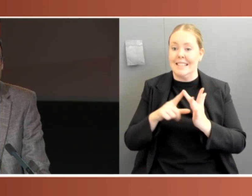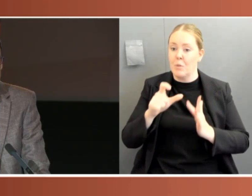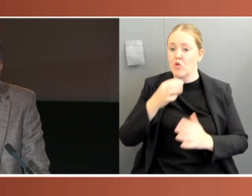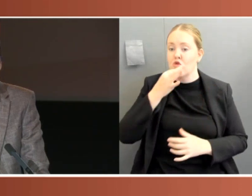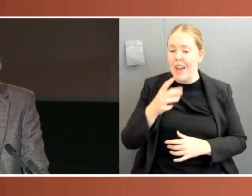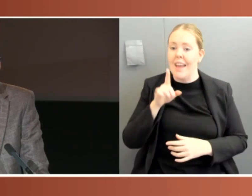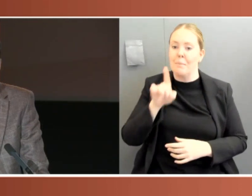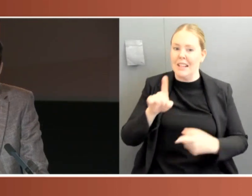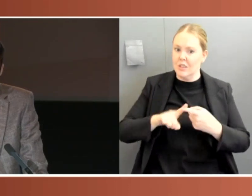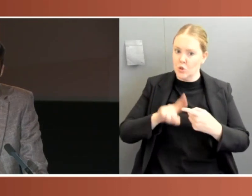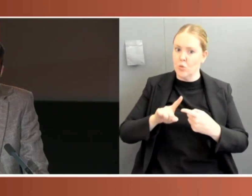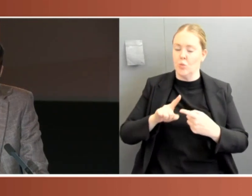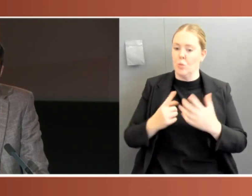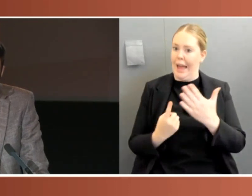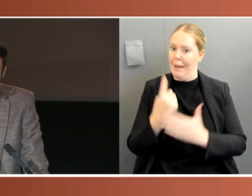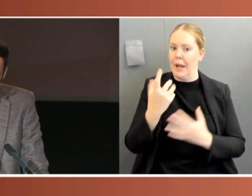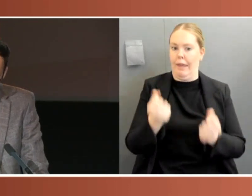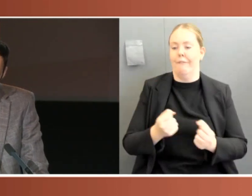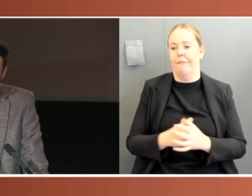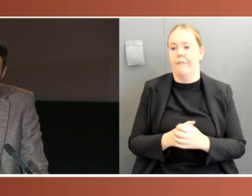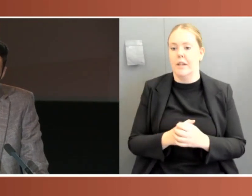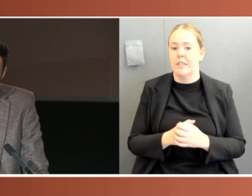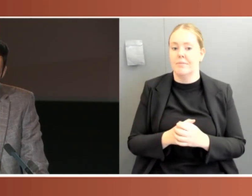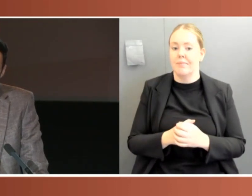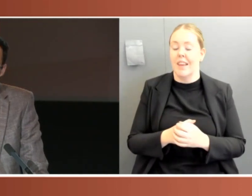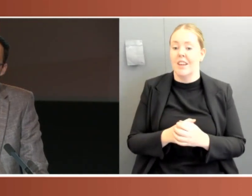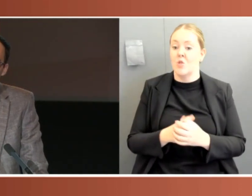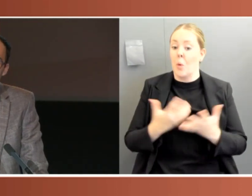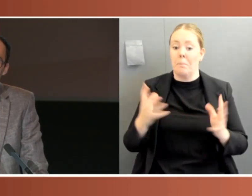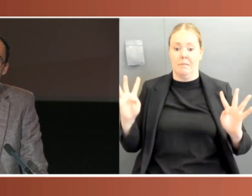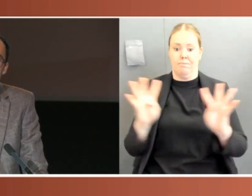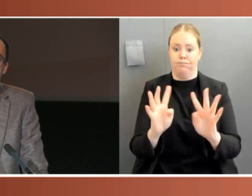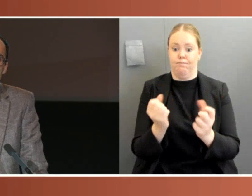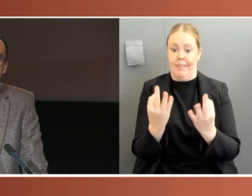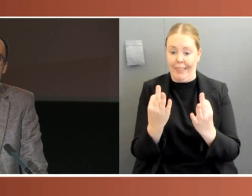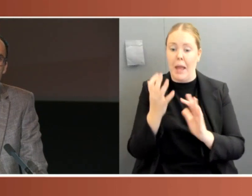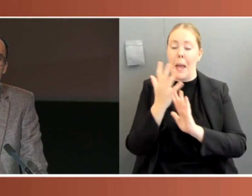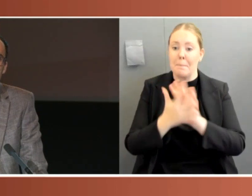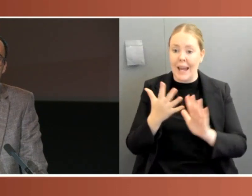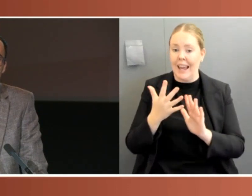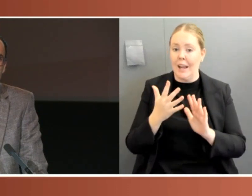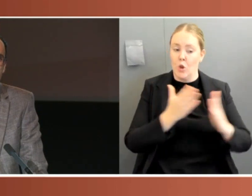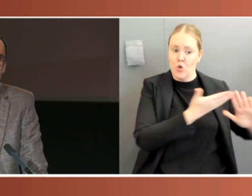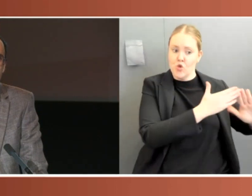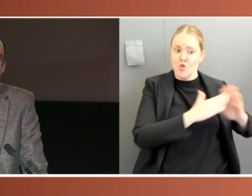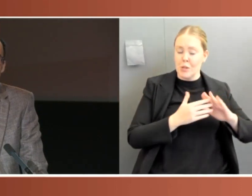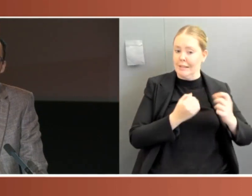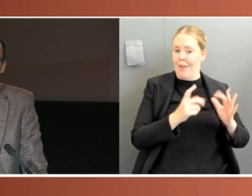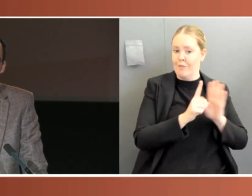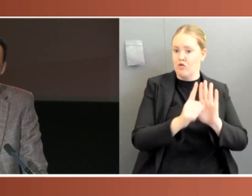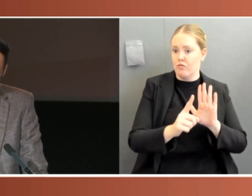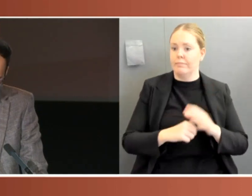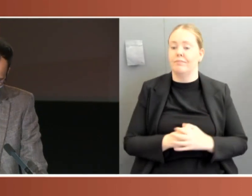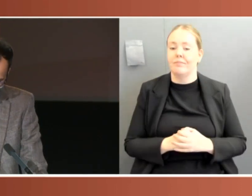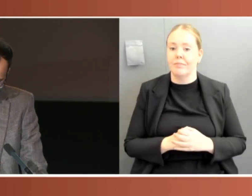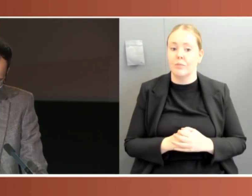represent their constituents. Indeed, the Commonwealth and New South Wales parliaments sat more often during the year that the Spanish flu ravaged the country than they did during COVID.